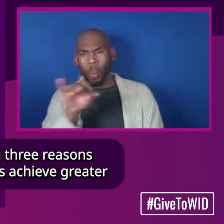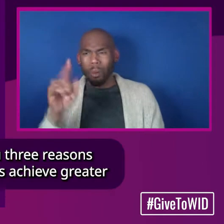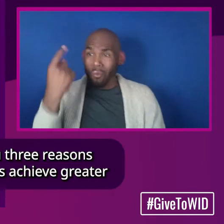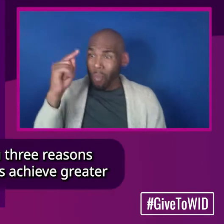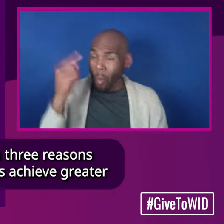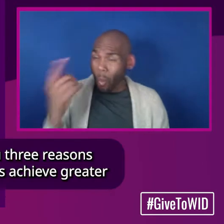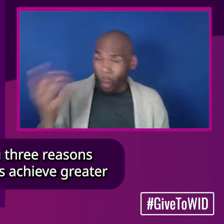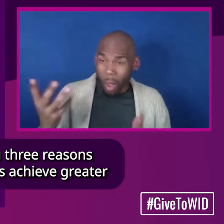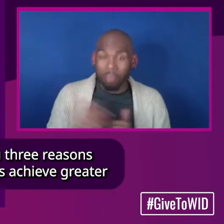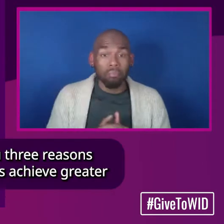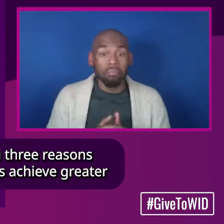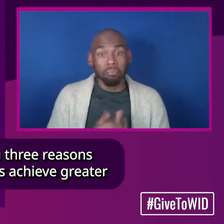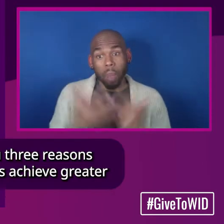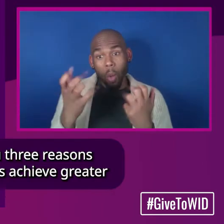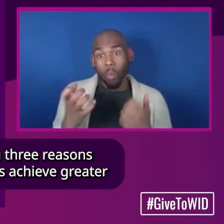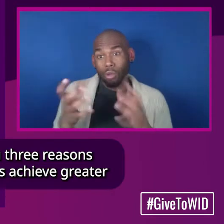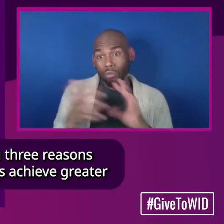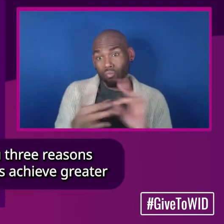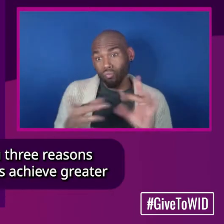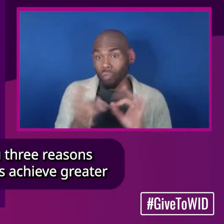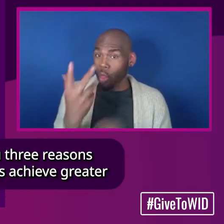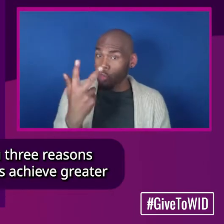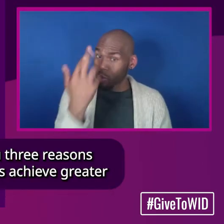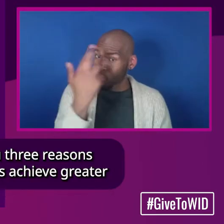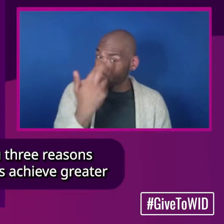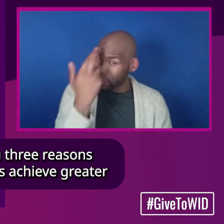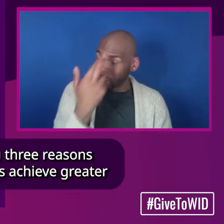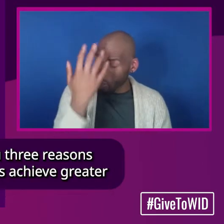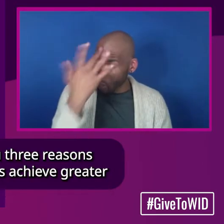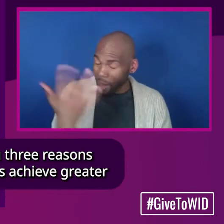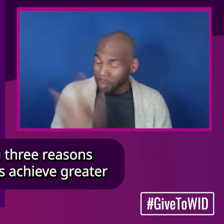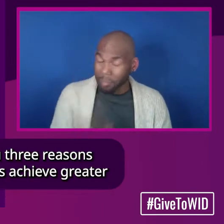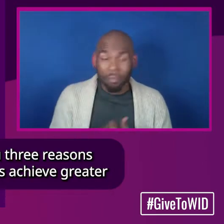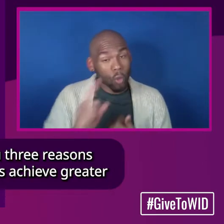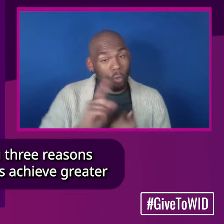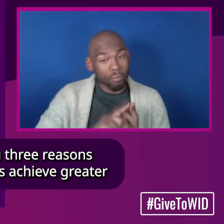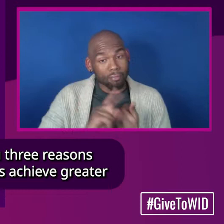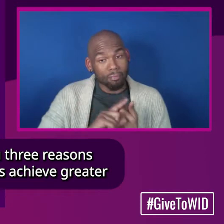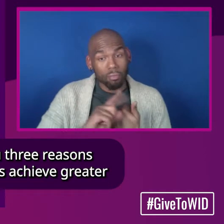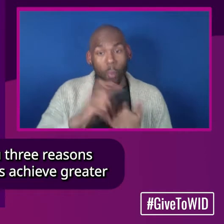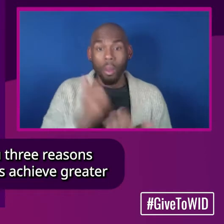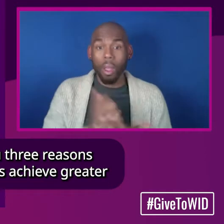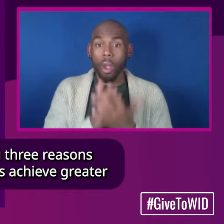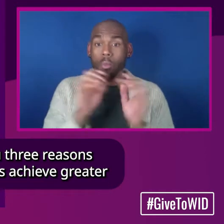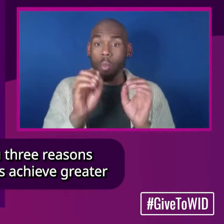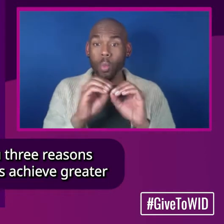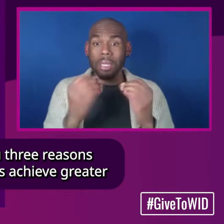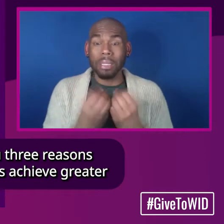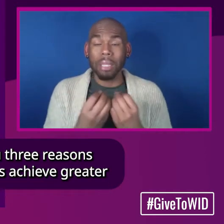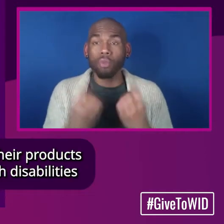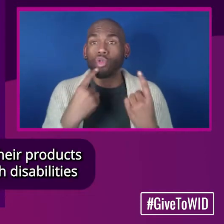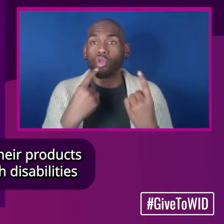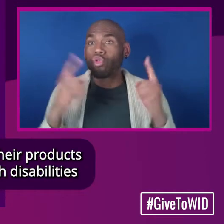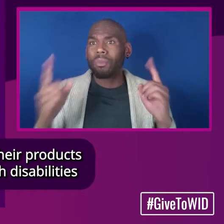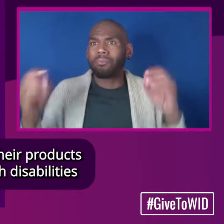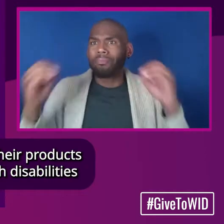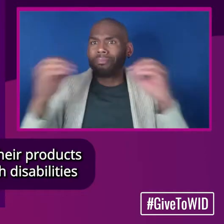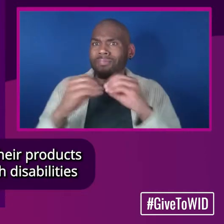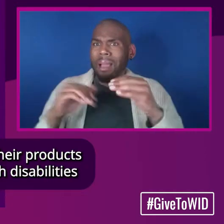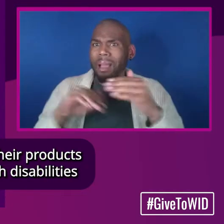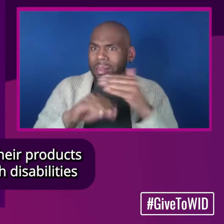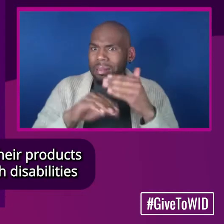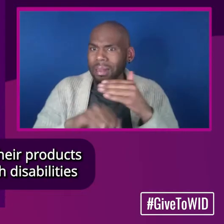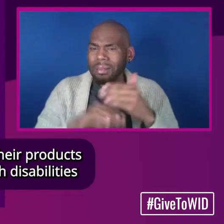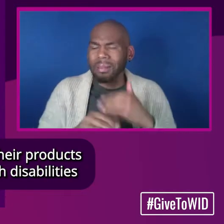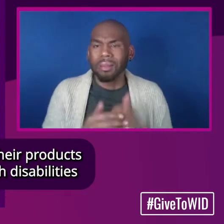Well, I'd like to share with you three reasons why. First, we help organizations achieve greater access and